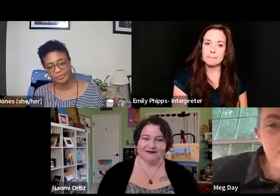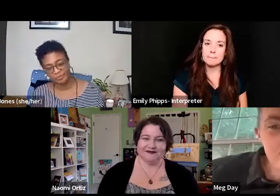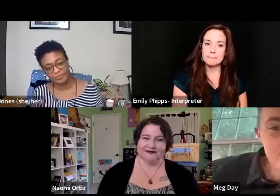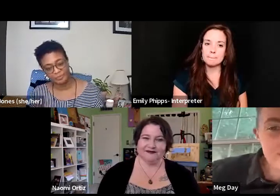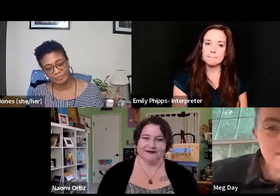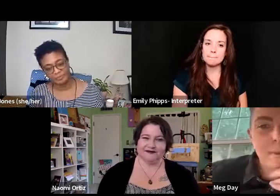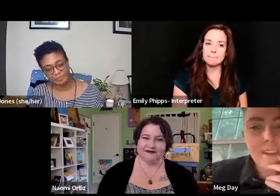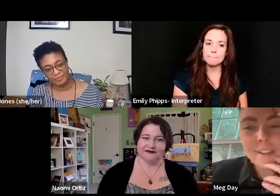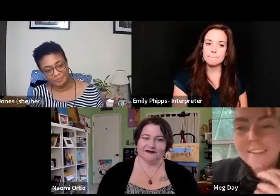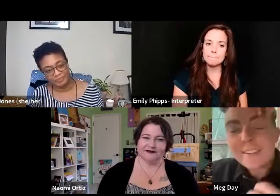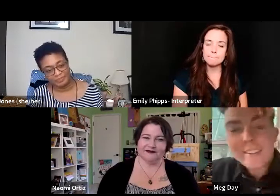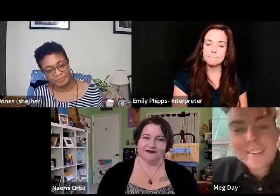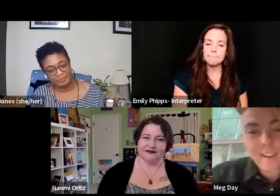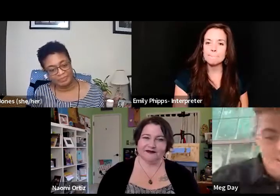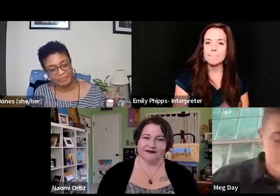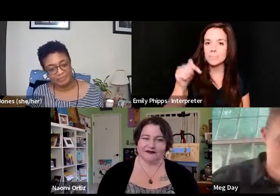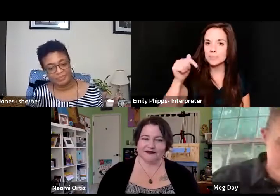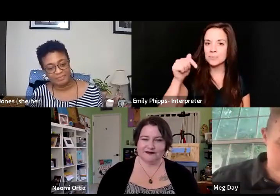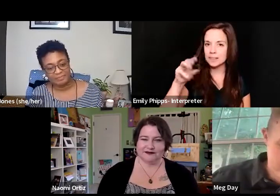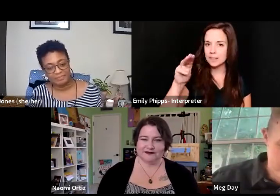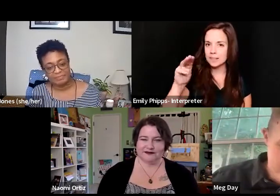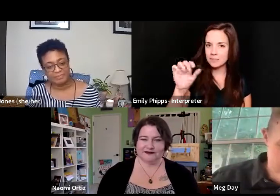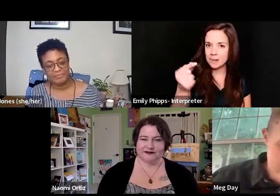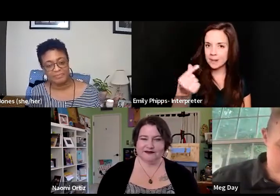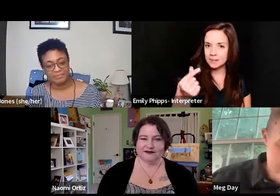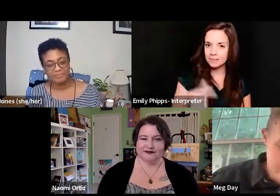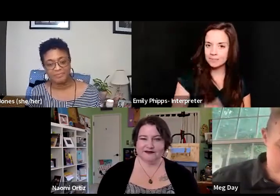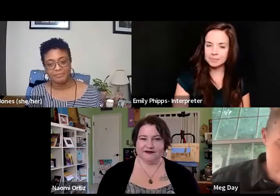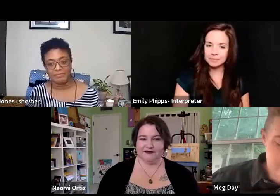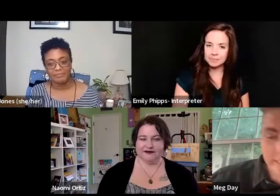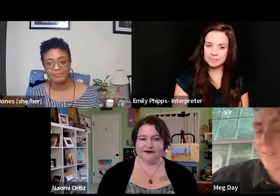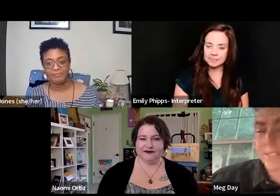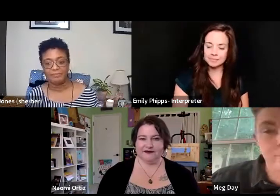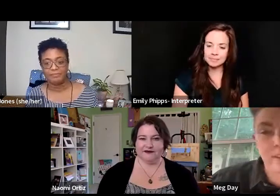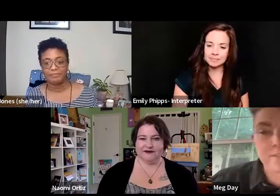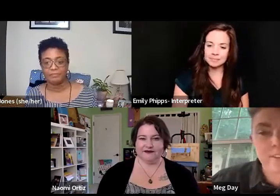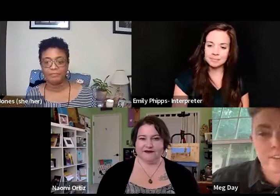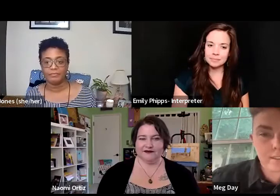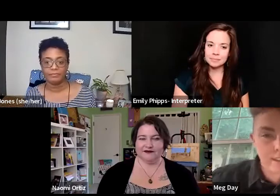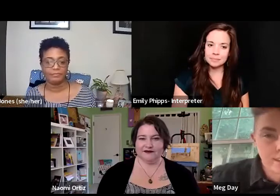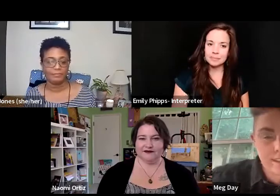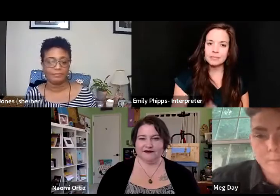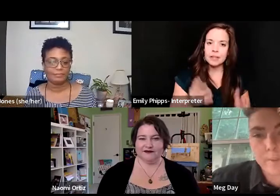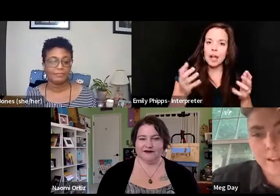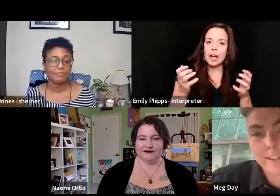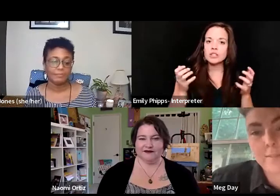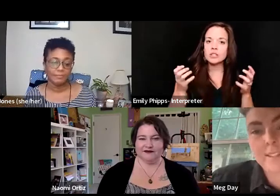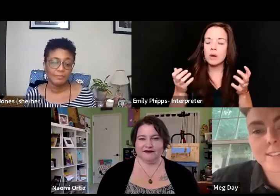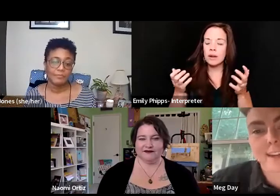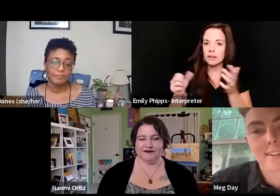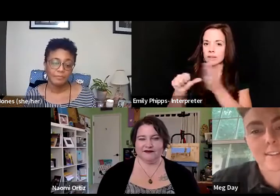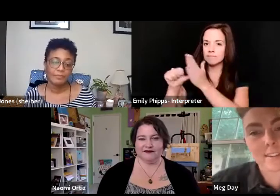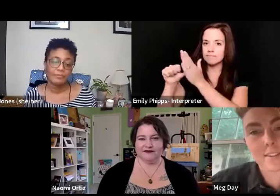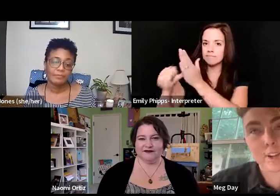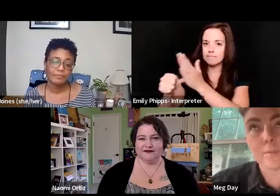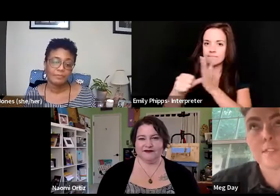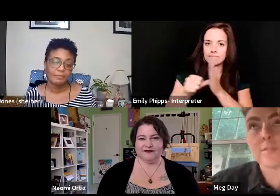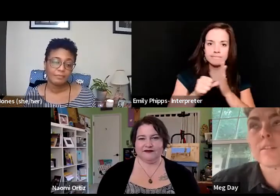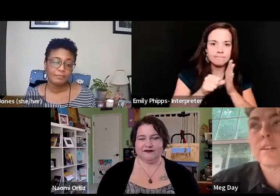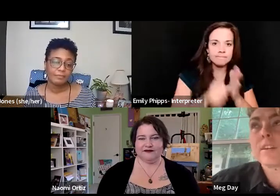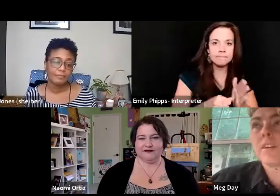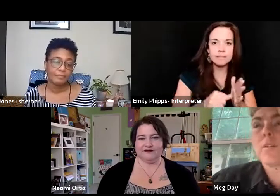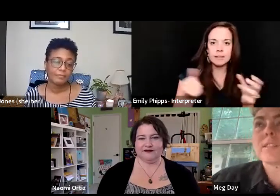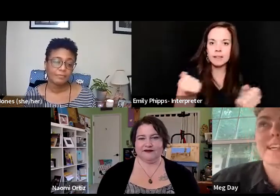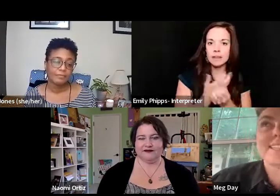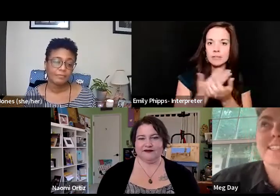And this is Meg. Um, I, I want to lift up everything that, um, has been said in terms